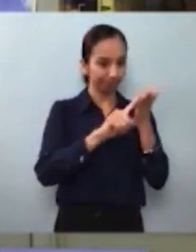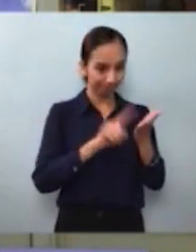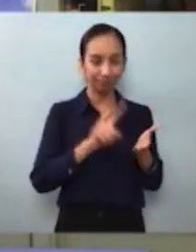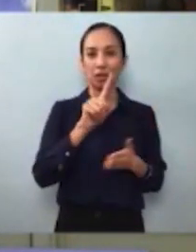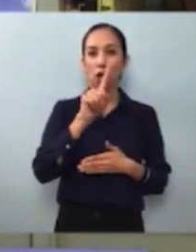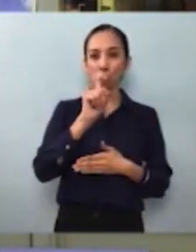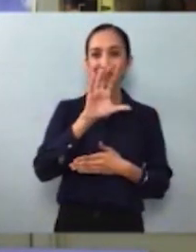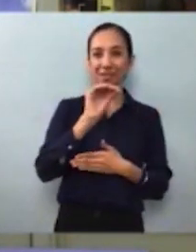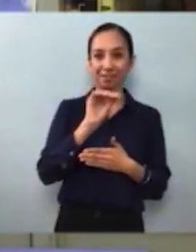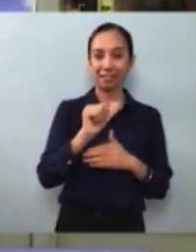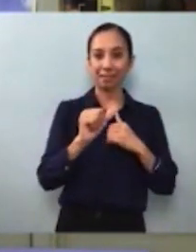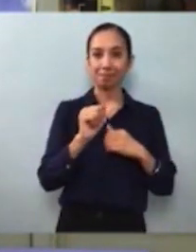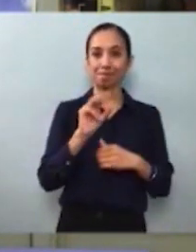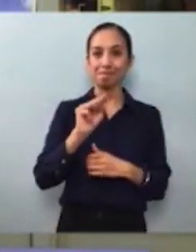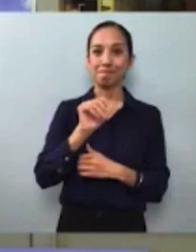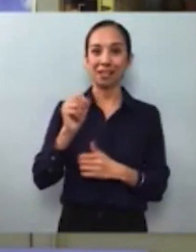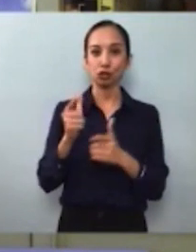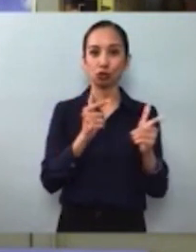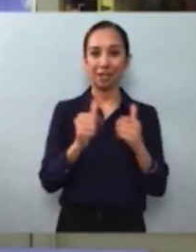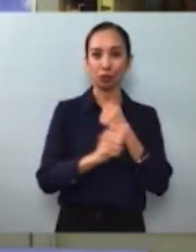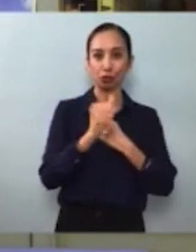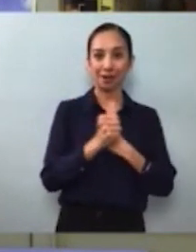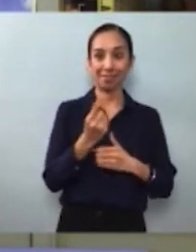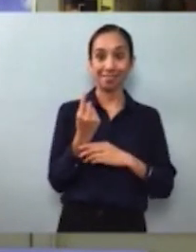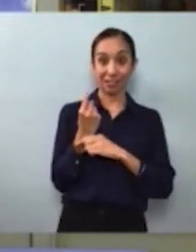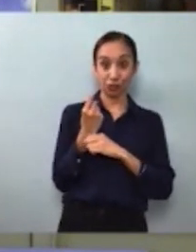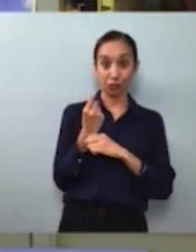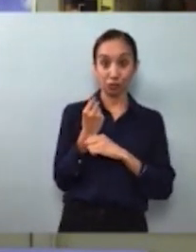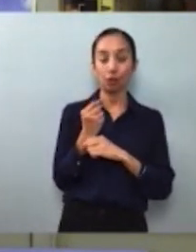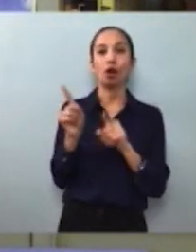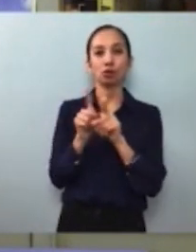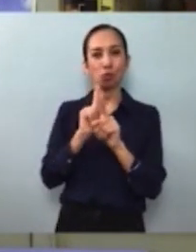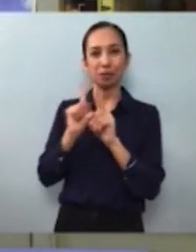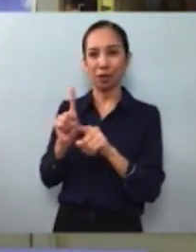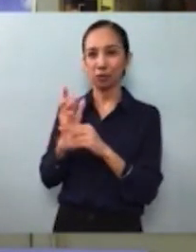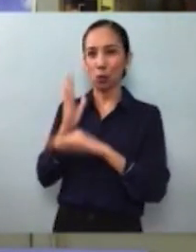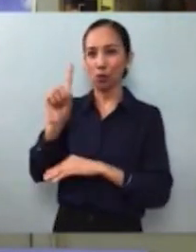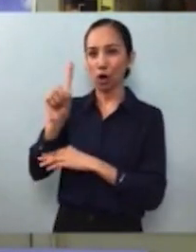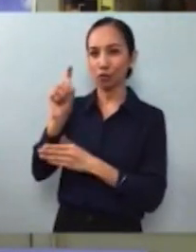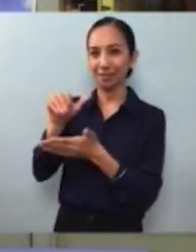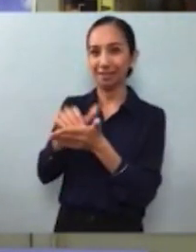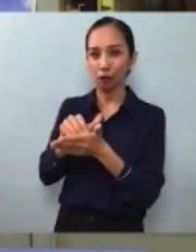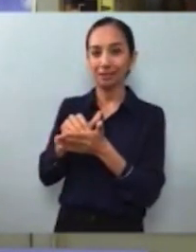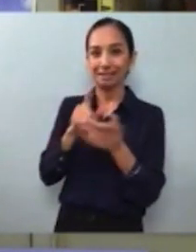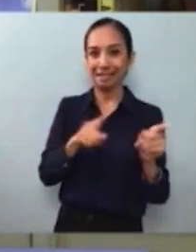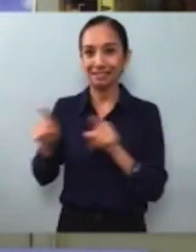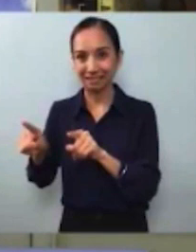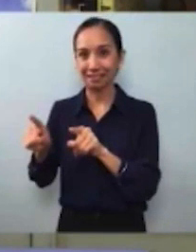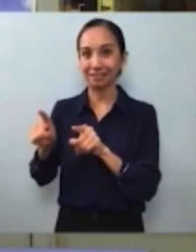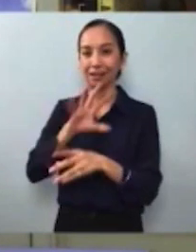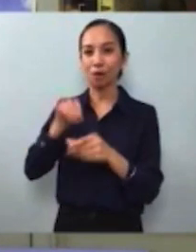at schools last year and responded to over 100,000 incidents which included attempted robbery, assaults, and other serious crimes,